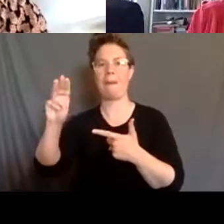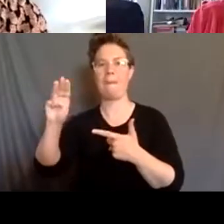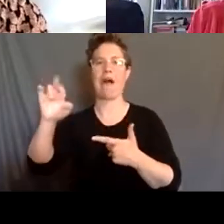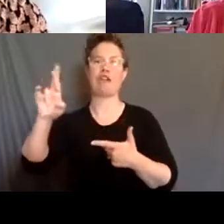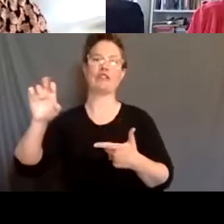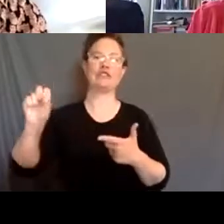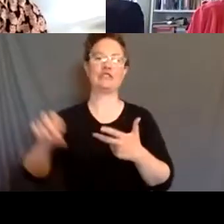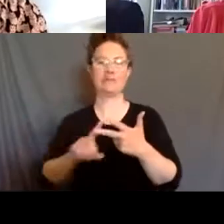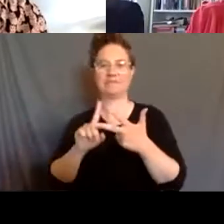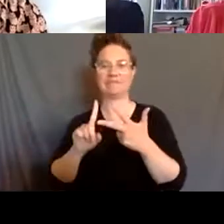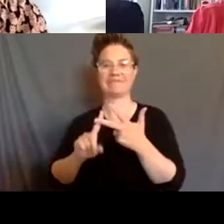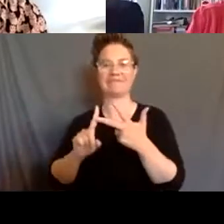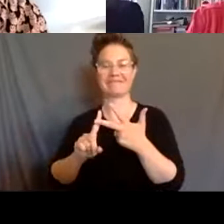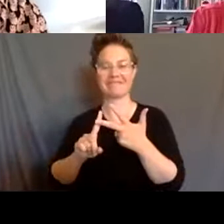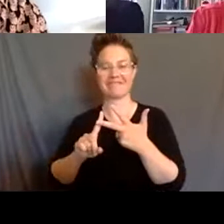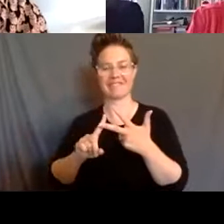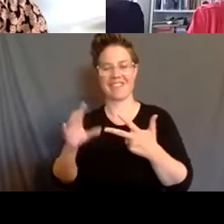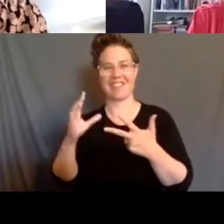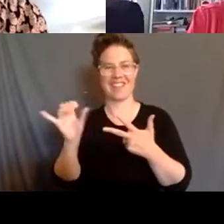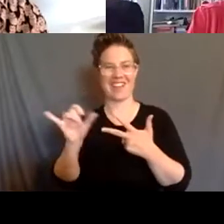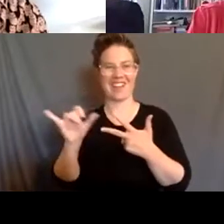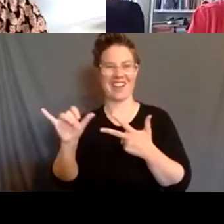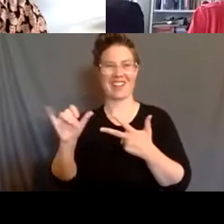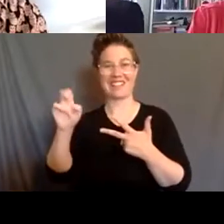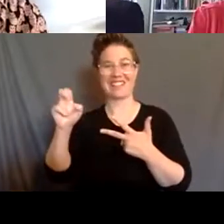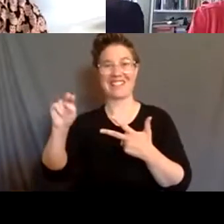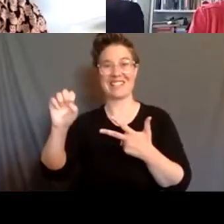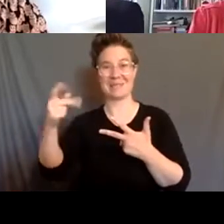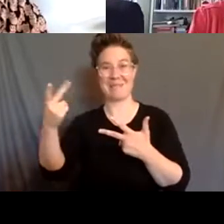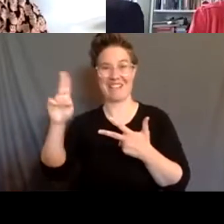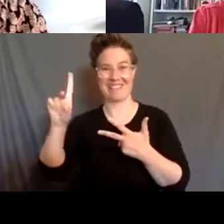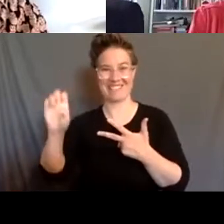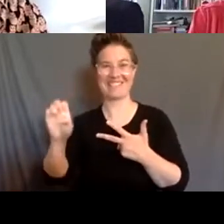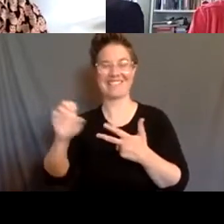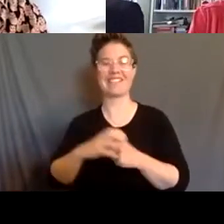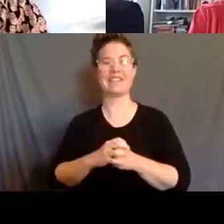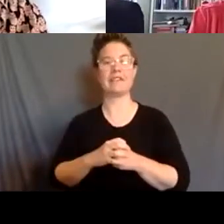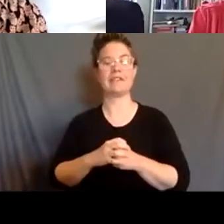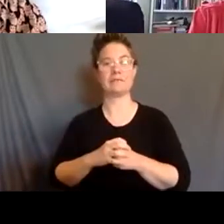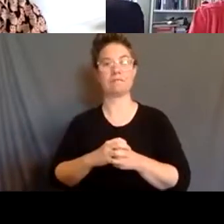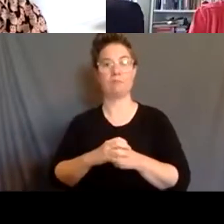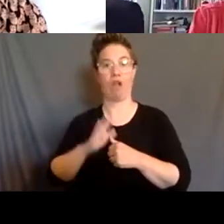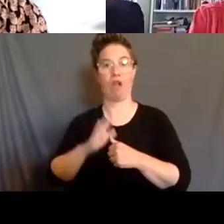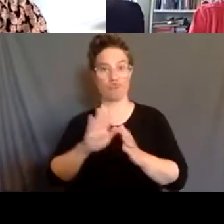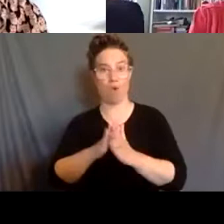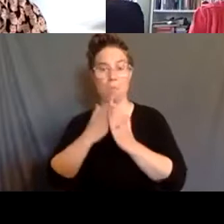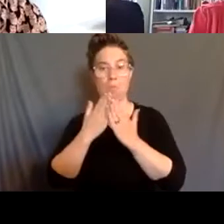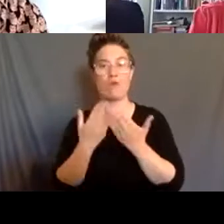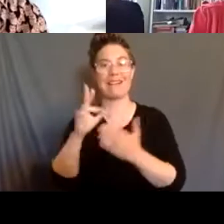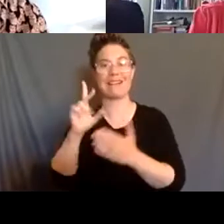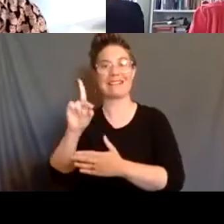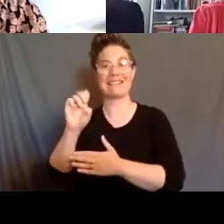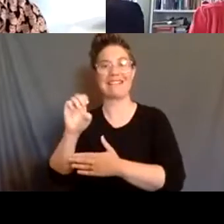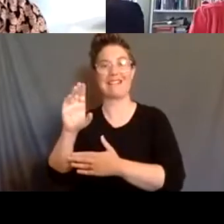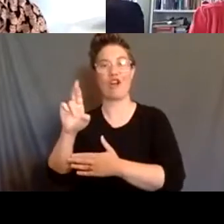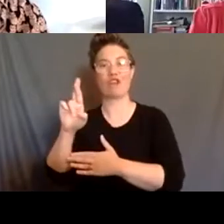of the decarcerating disability by Liat Ben-Mosch. But first, let us begin by acknowledging